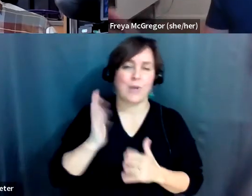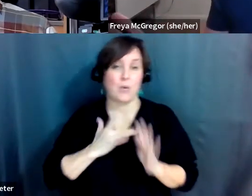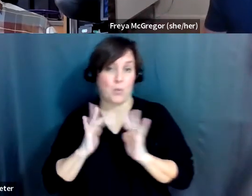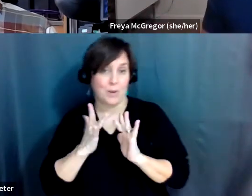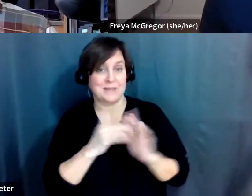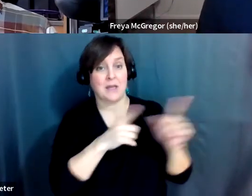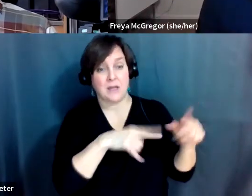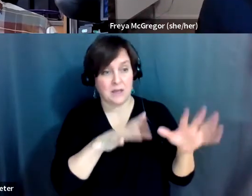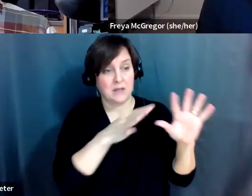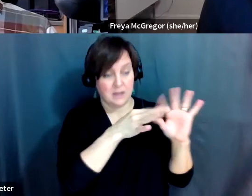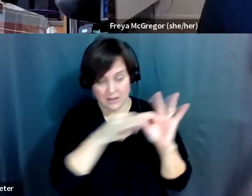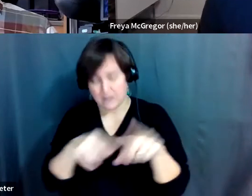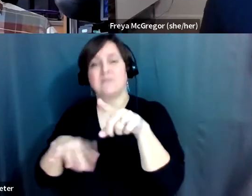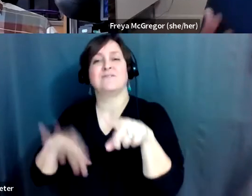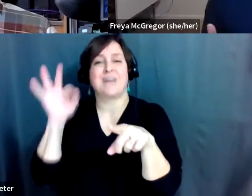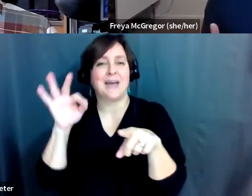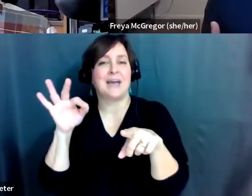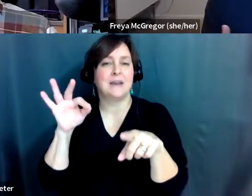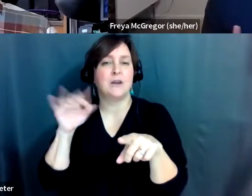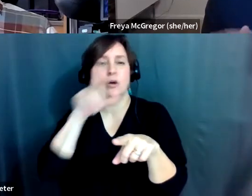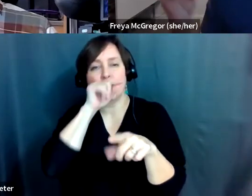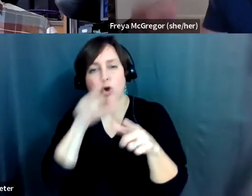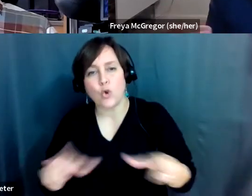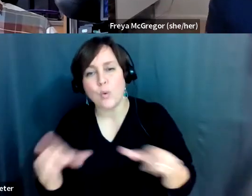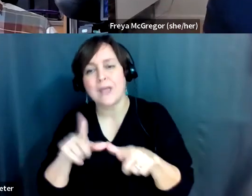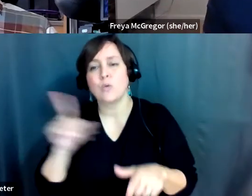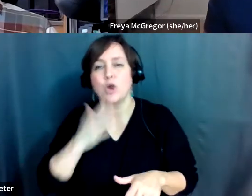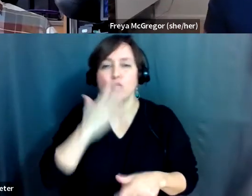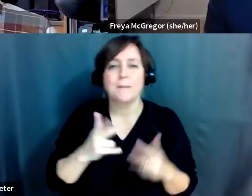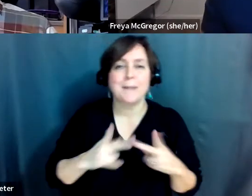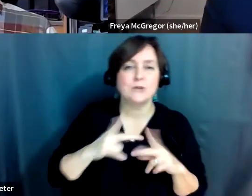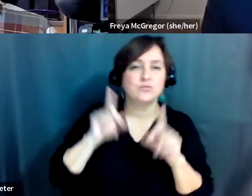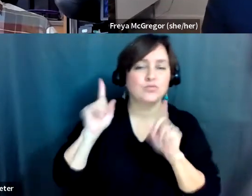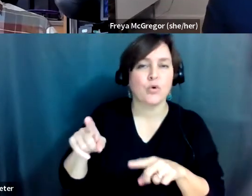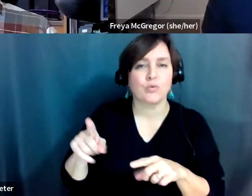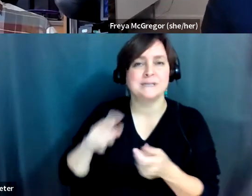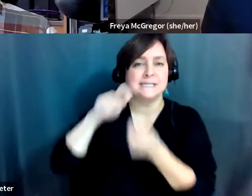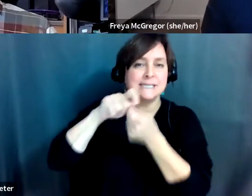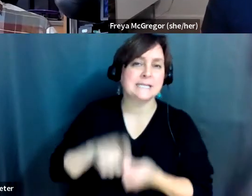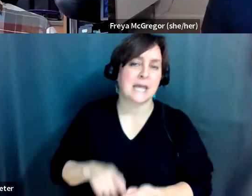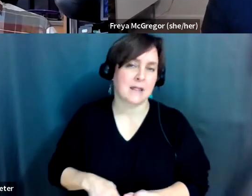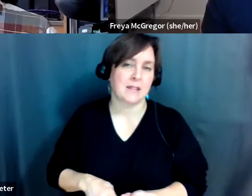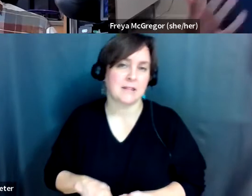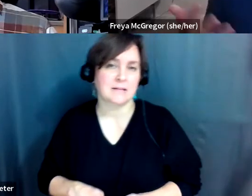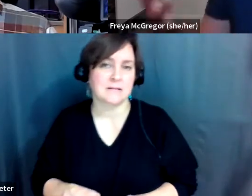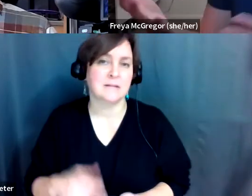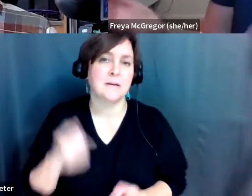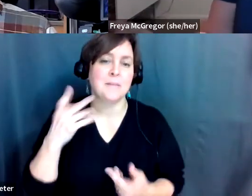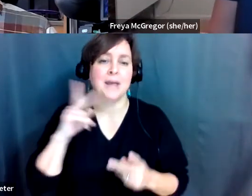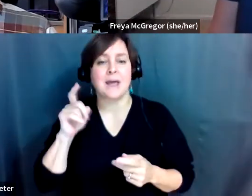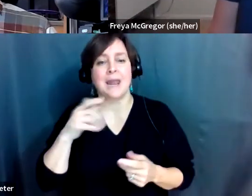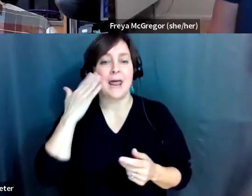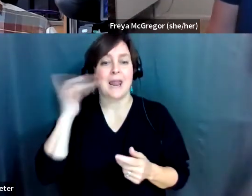these, this crowdsourced information about the birding locations. Um, in, in real detail that, that a lot of people need to know, like